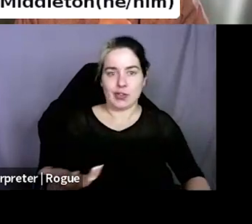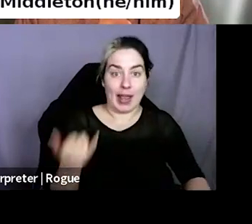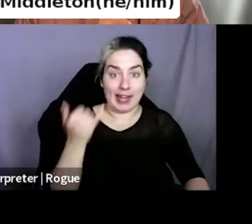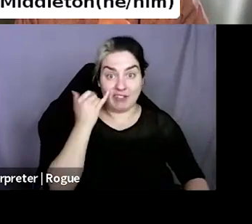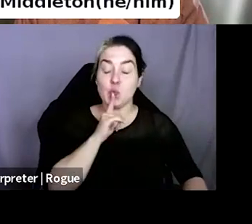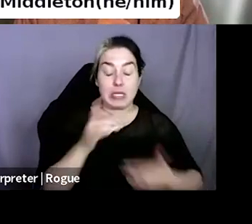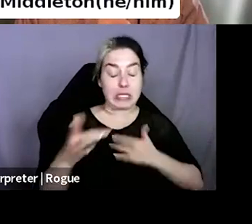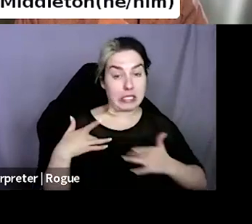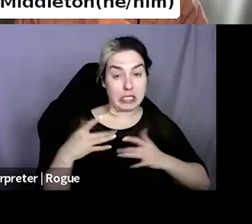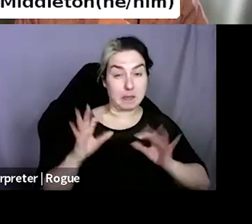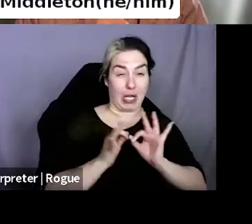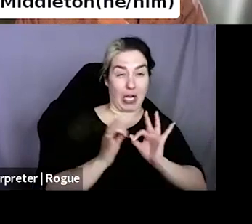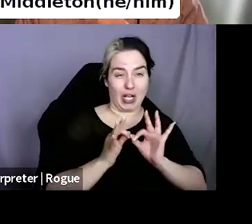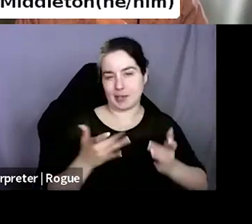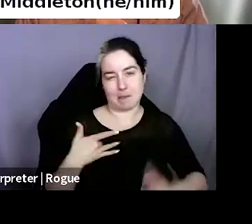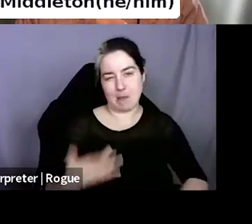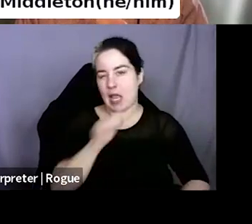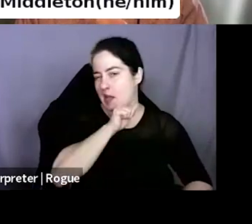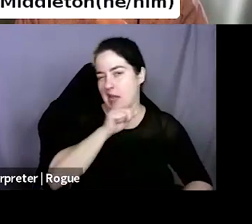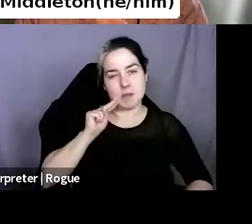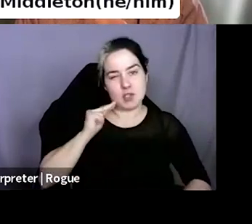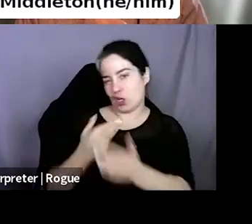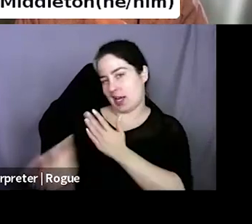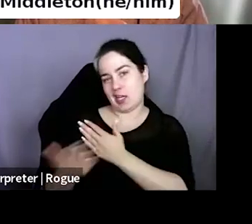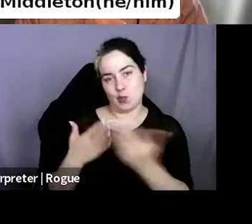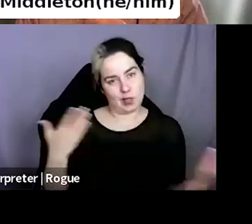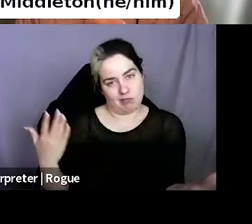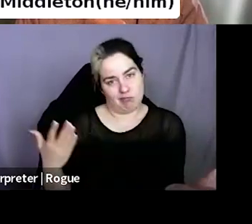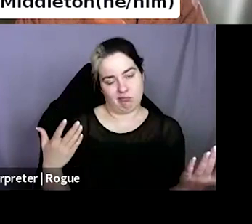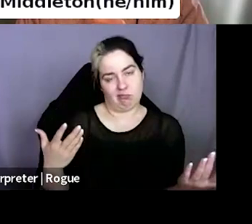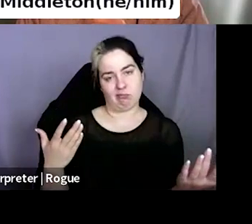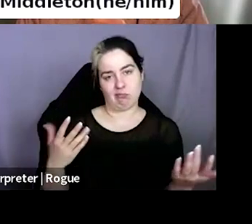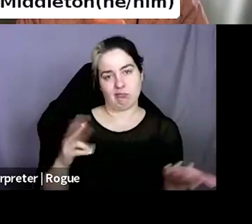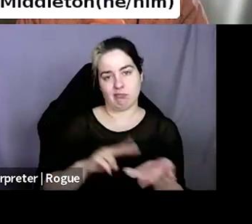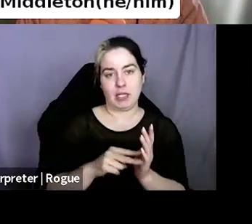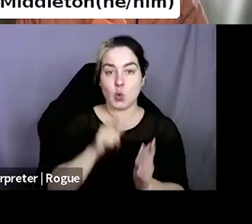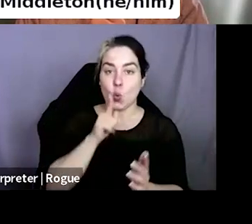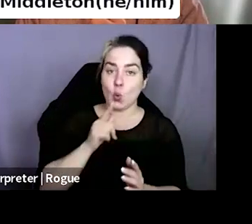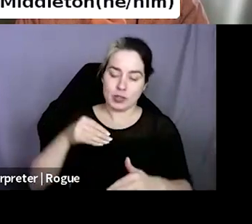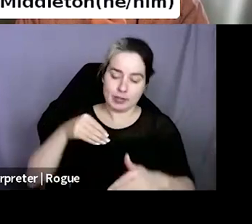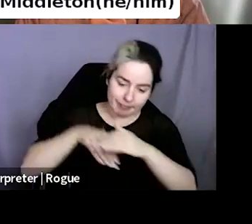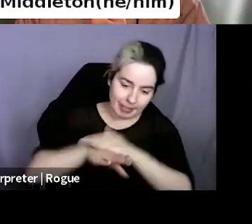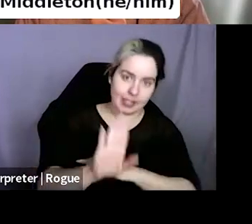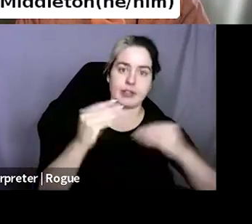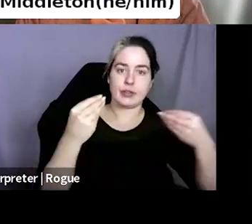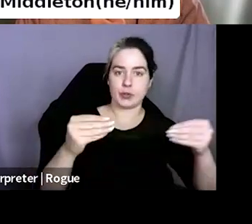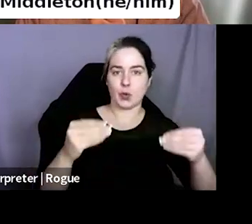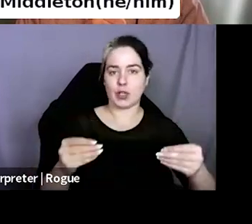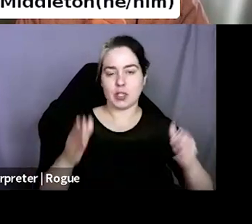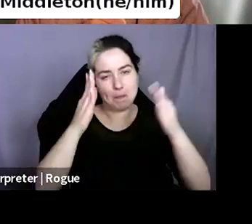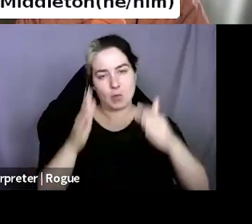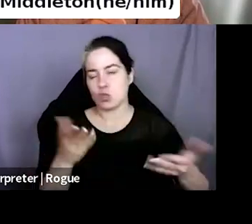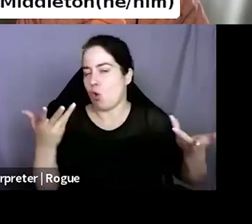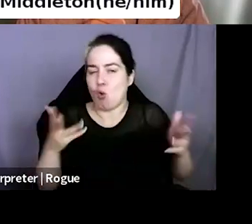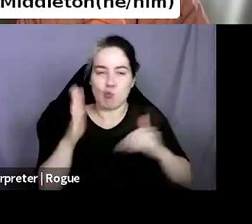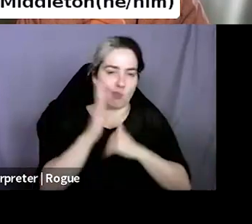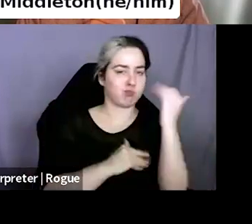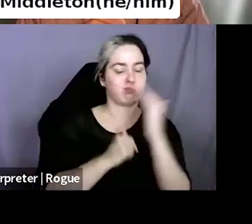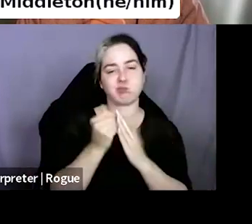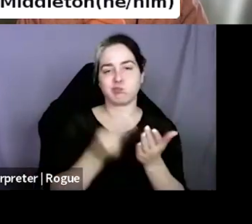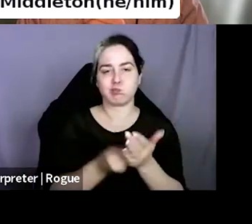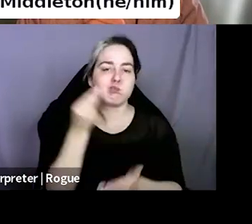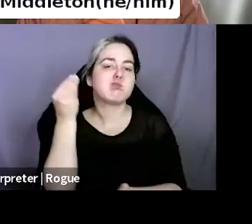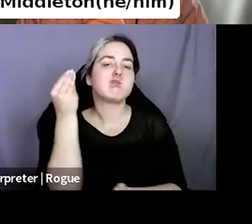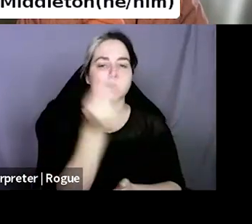or eBooks anyways. Um, so I find our buyer at least is like someone who's already comfortable paying a higher ticket price for a